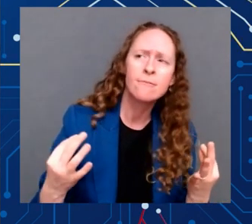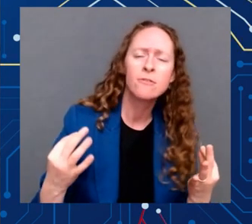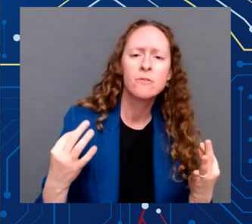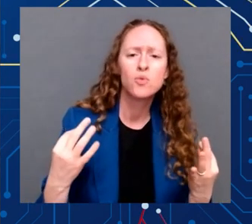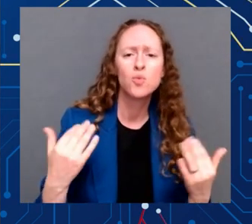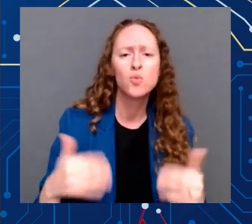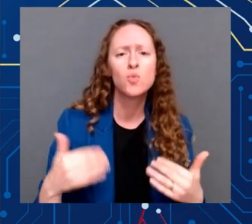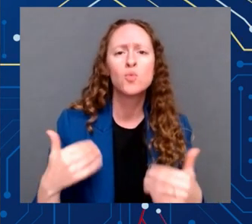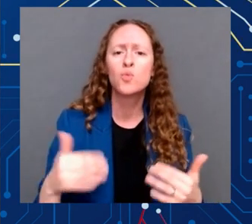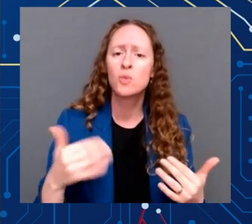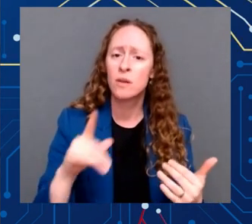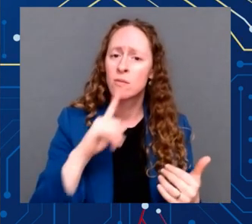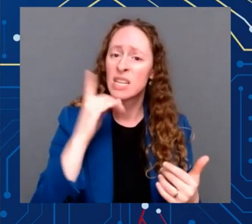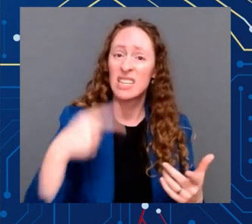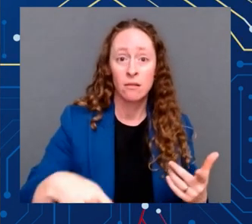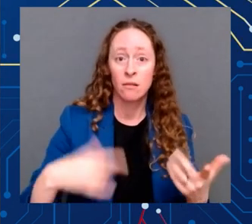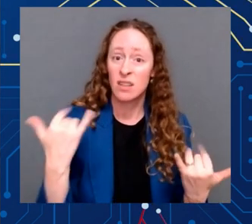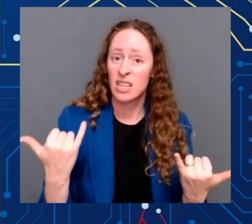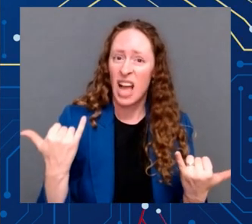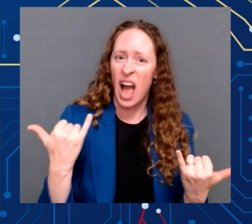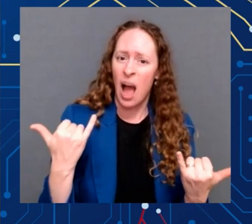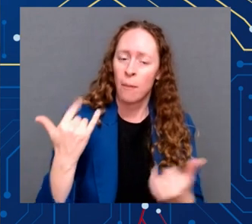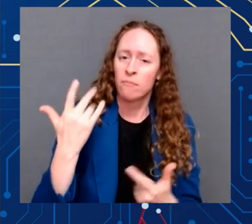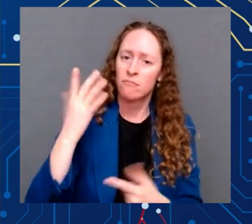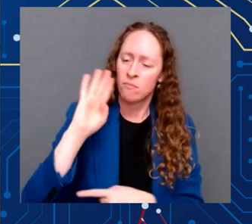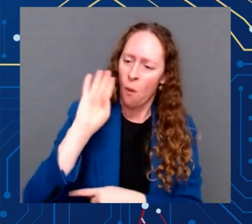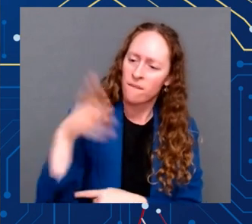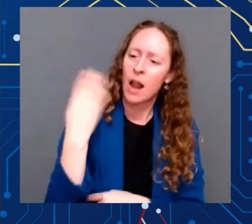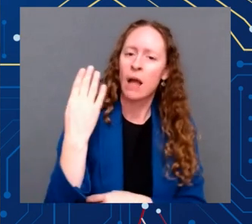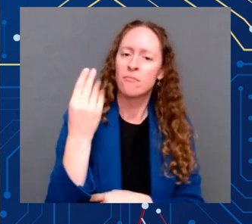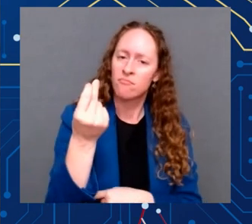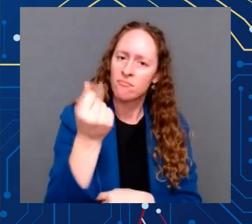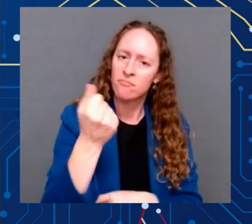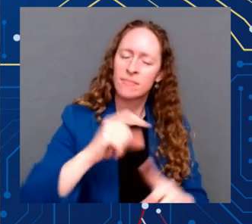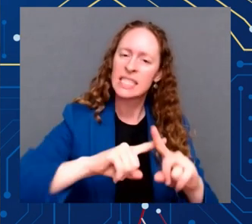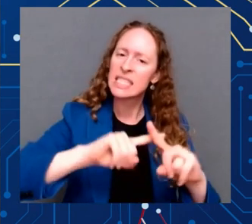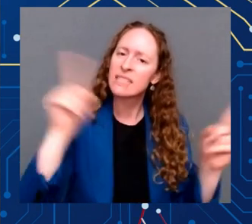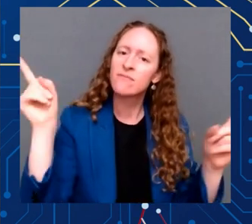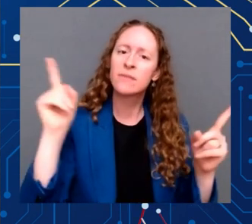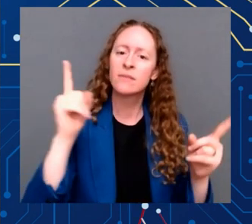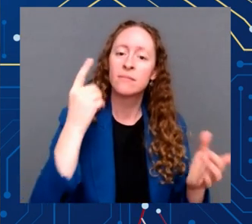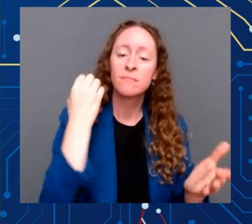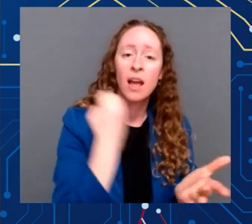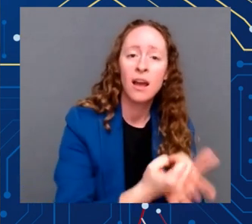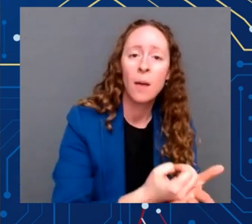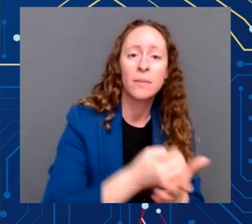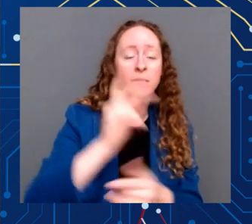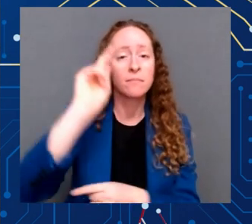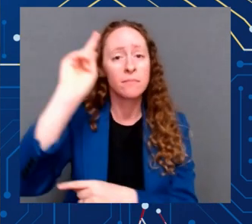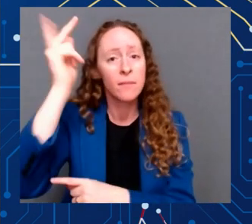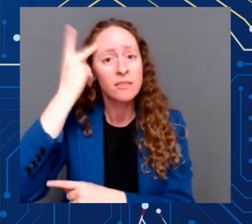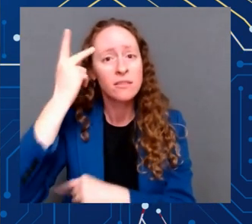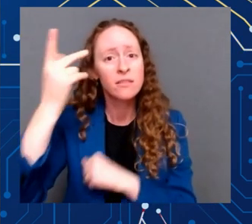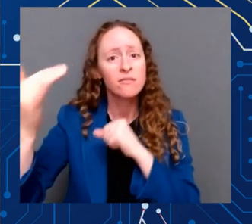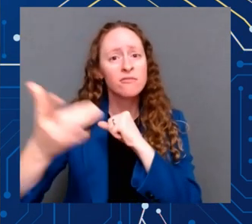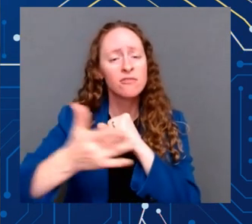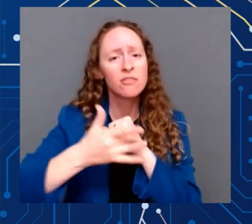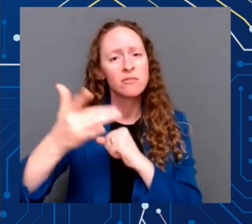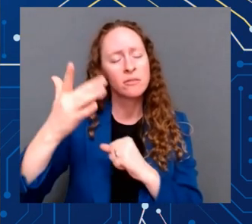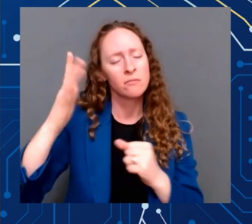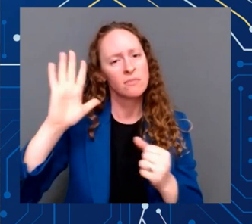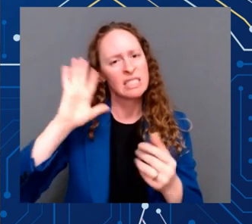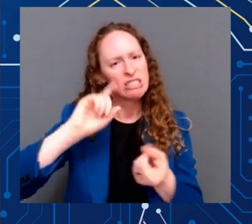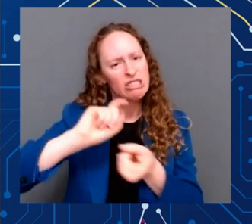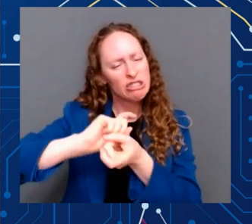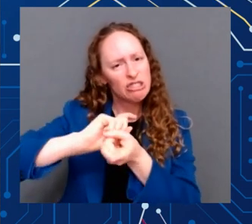economically, and technologically. Change that can either strengthen our sense of control and security, of dignity